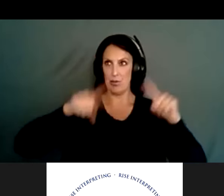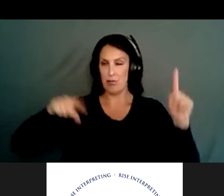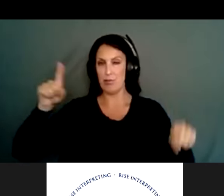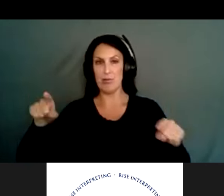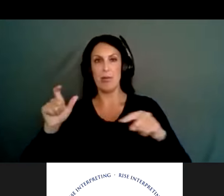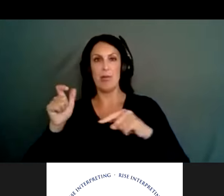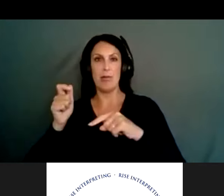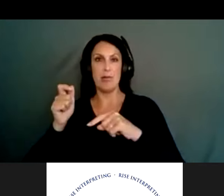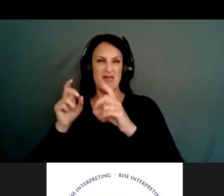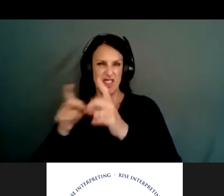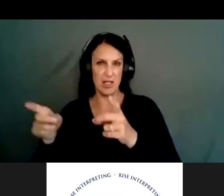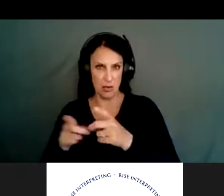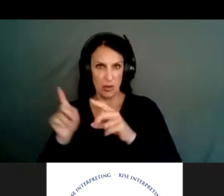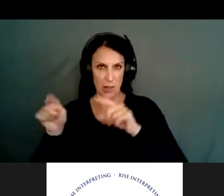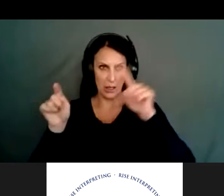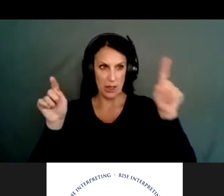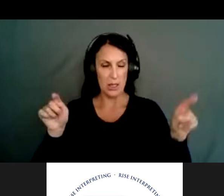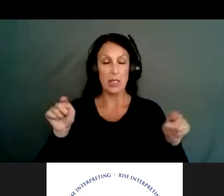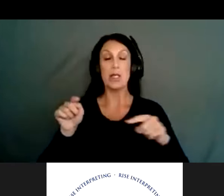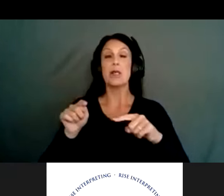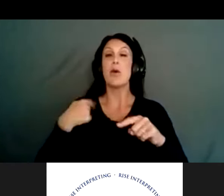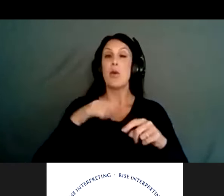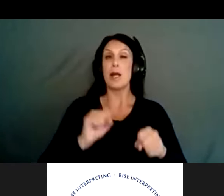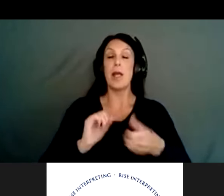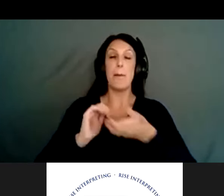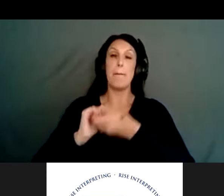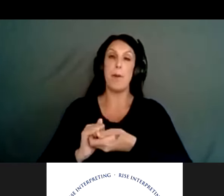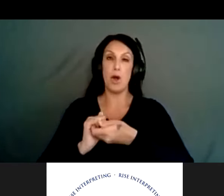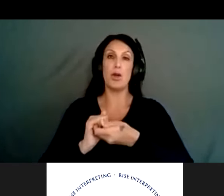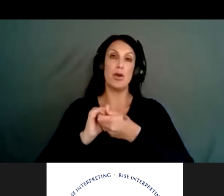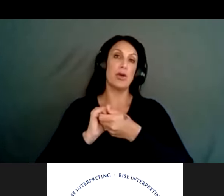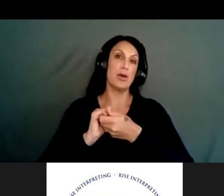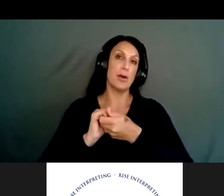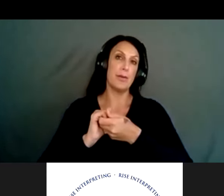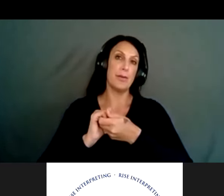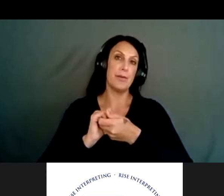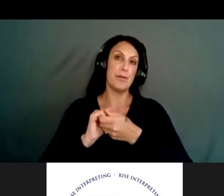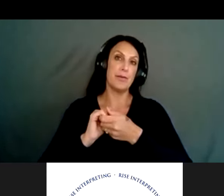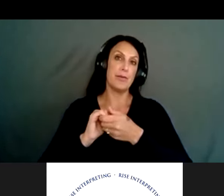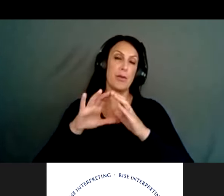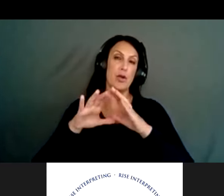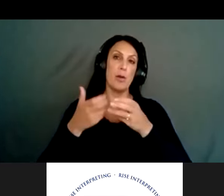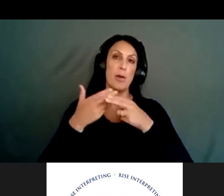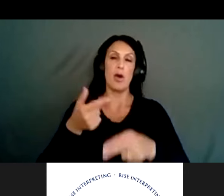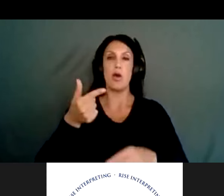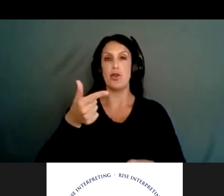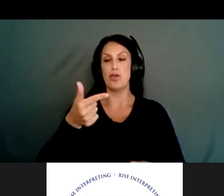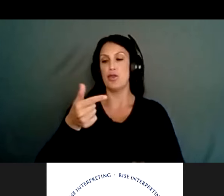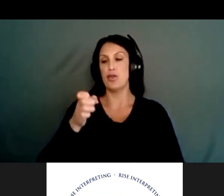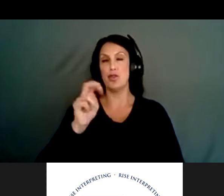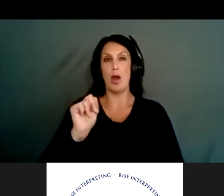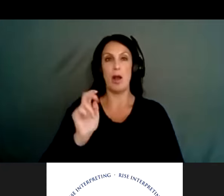So one main thing that we've been able to do with this is partner with, uh, it's a group called gen up and it's actual